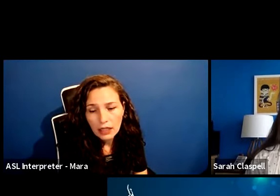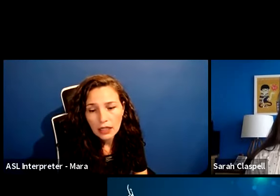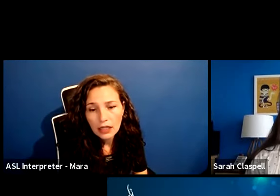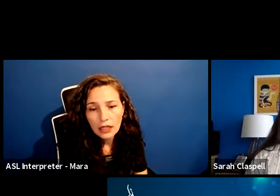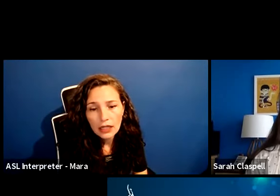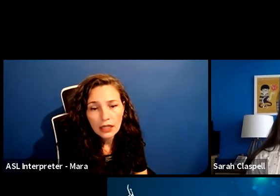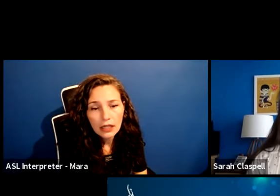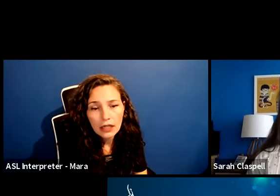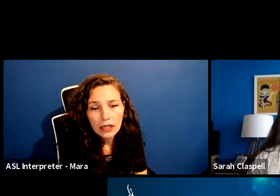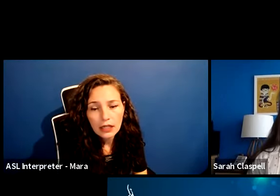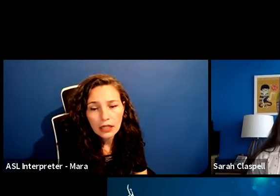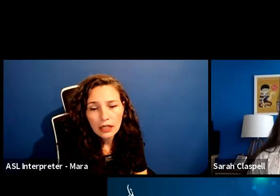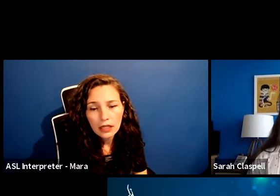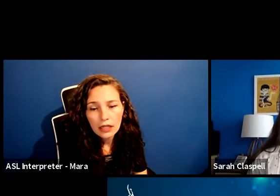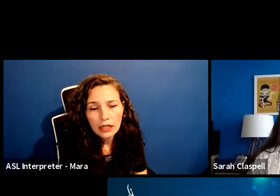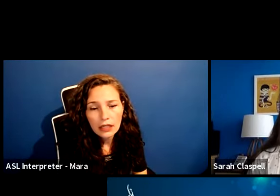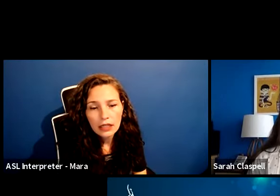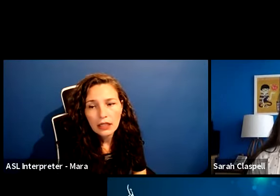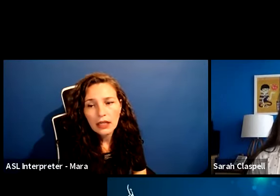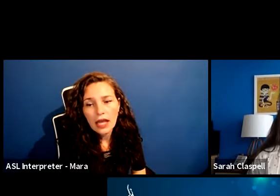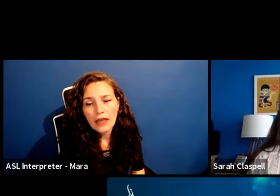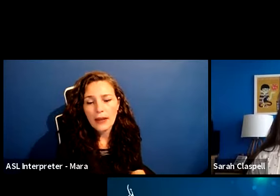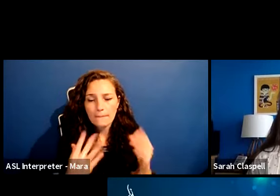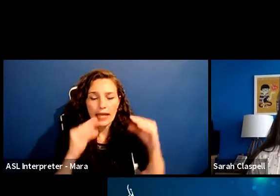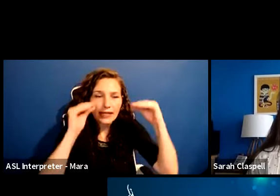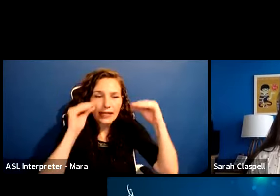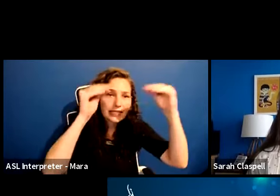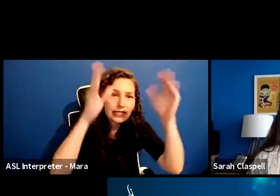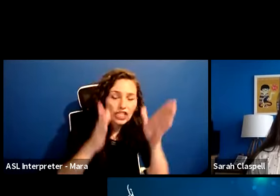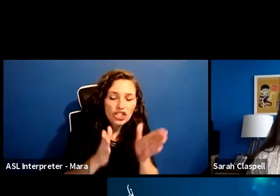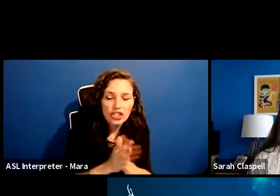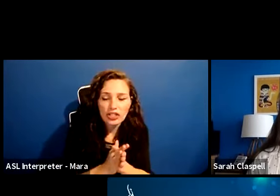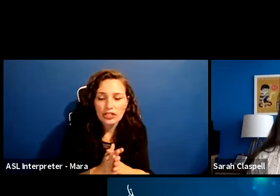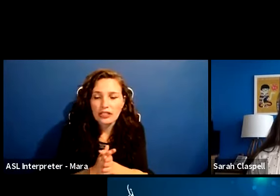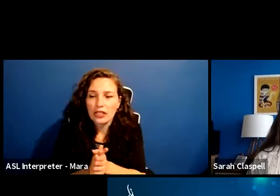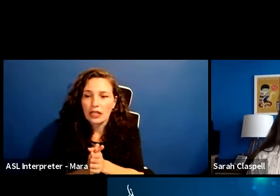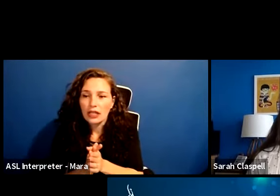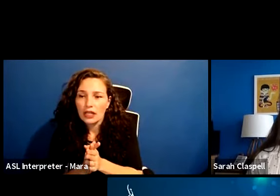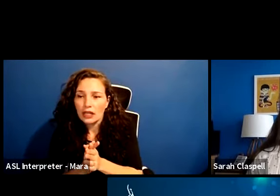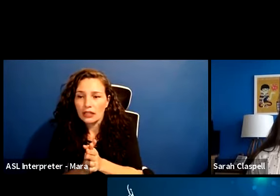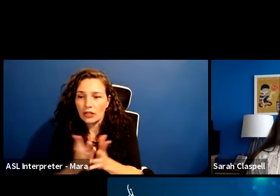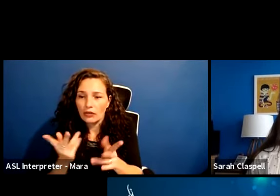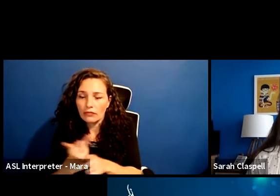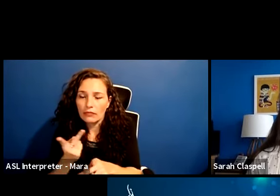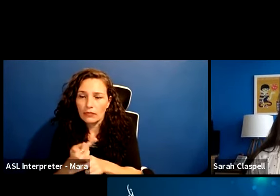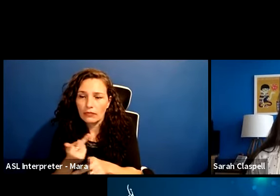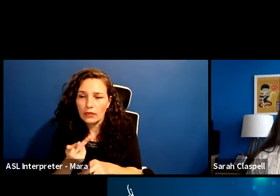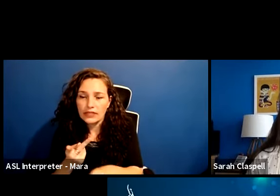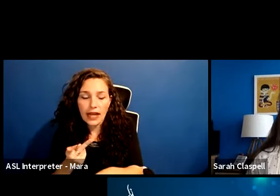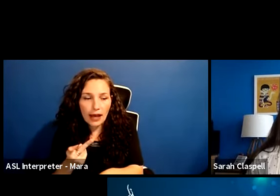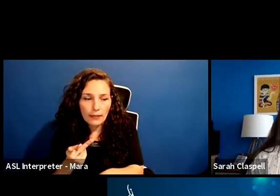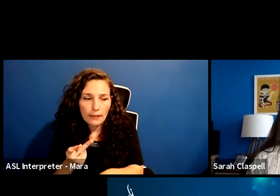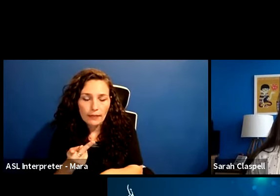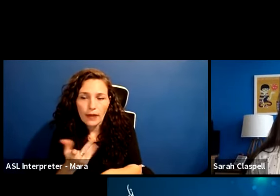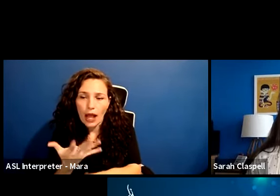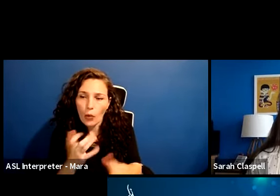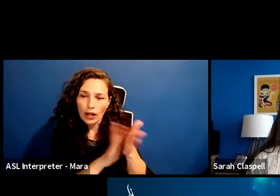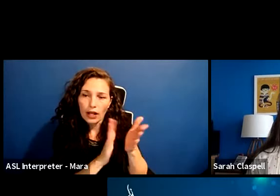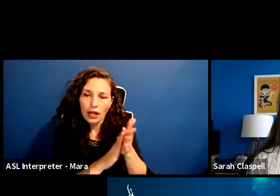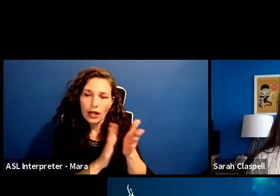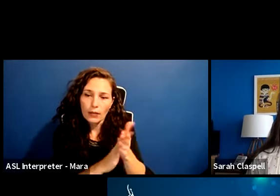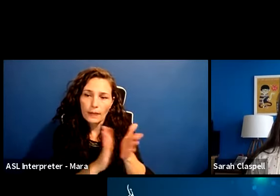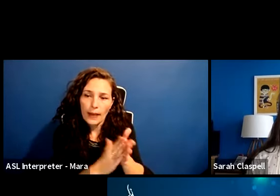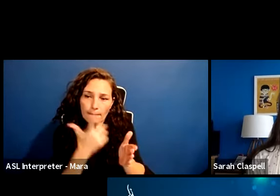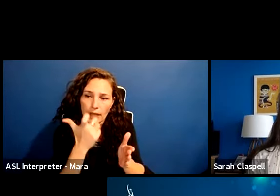teachers or students, excuse me, uh, find out that I really enjoy this. I want to also compliment this with sketch writing classes or